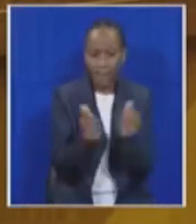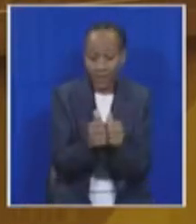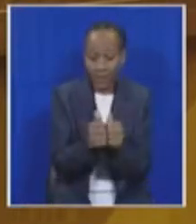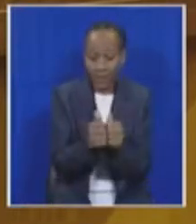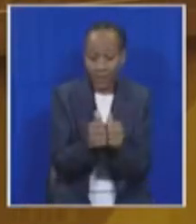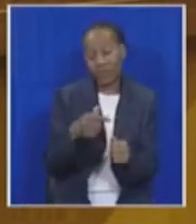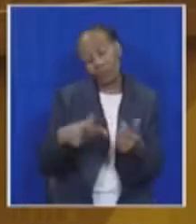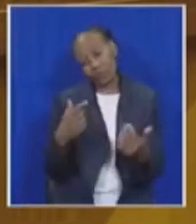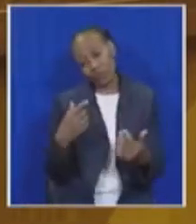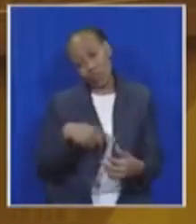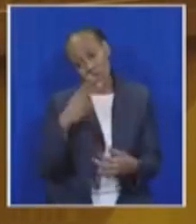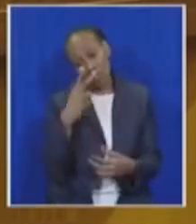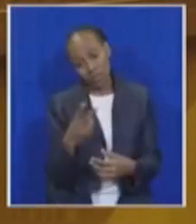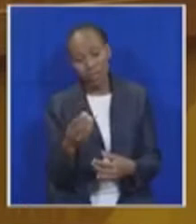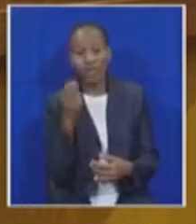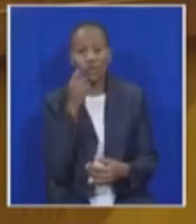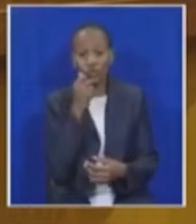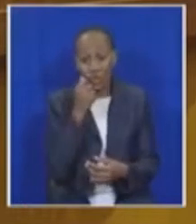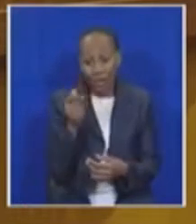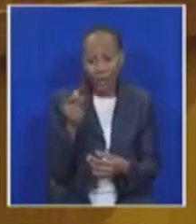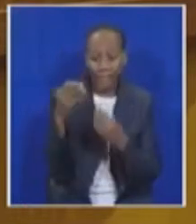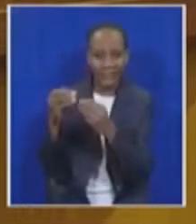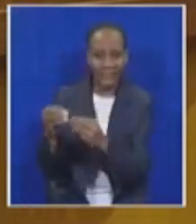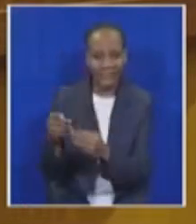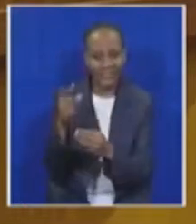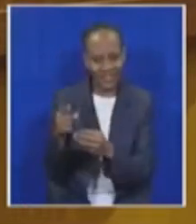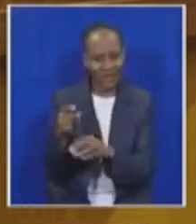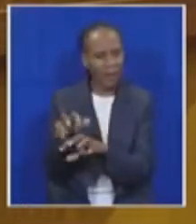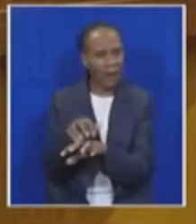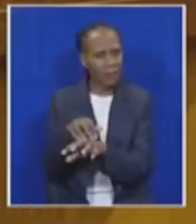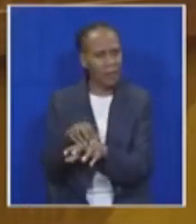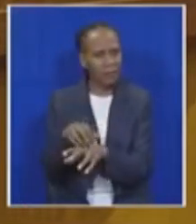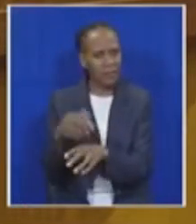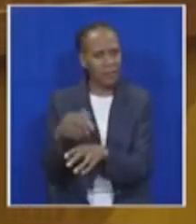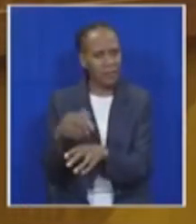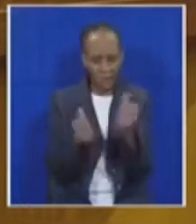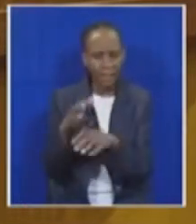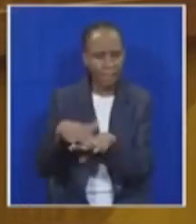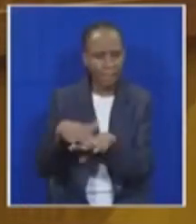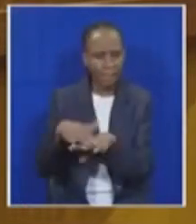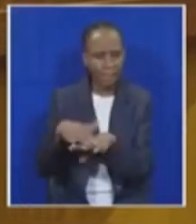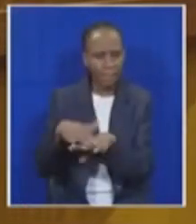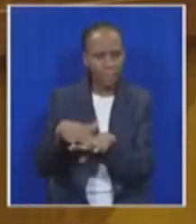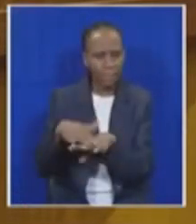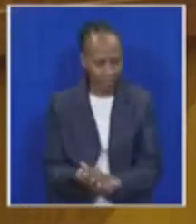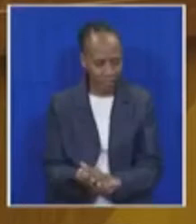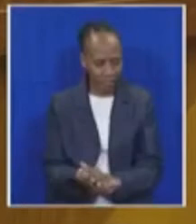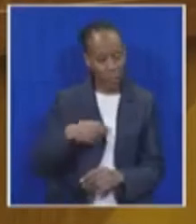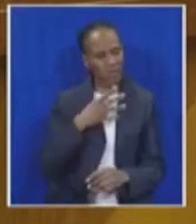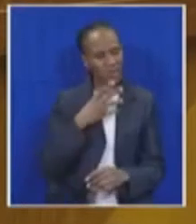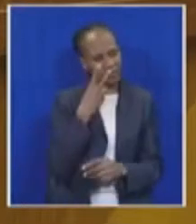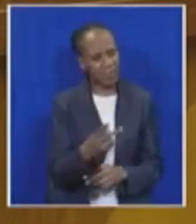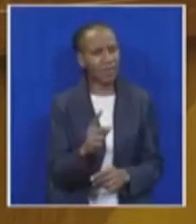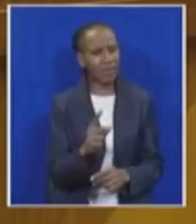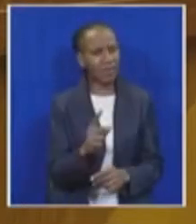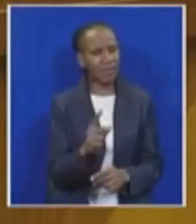course, we only have to look at the sugar industry, the country's largest agricultural employer. The ACDP is of the opinion that solid rational